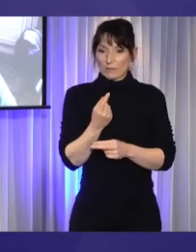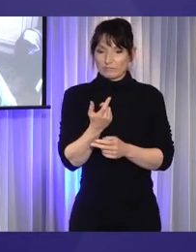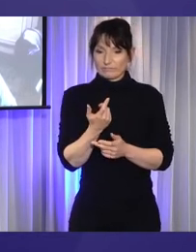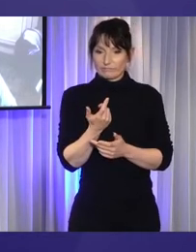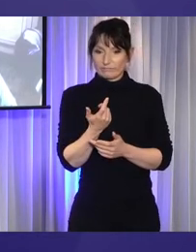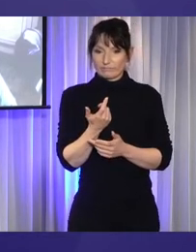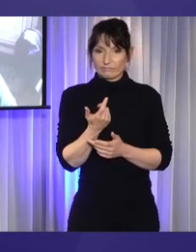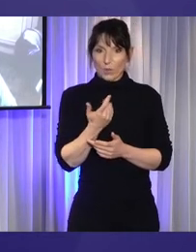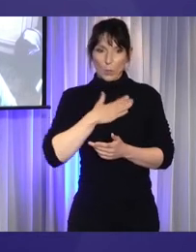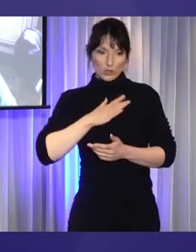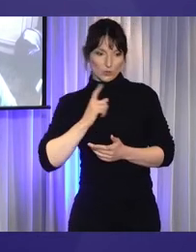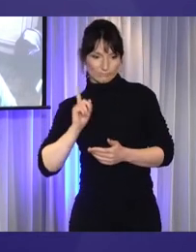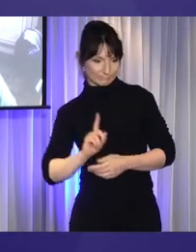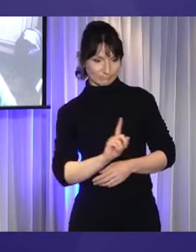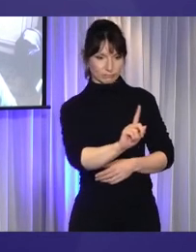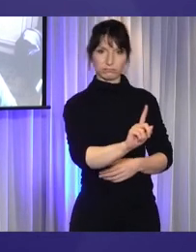citizen.